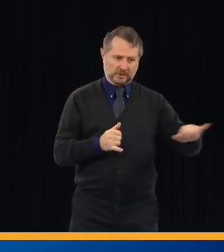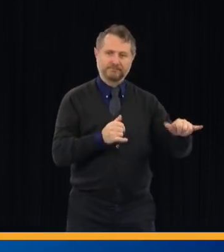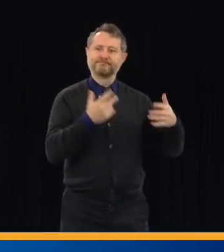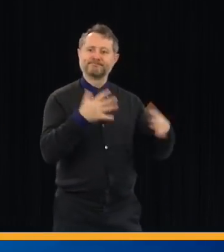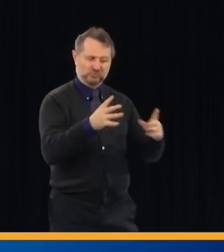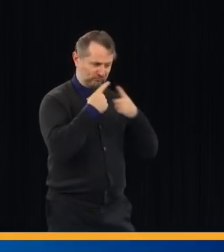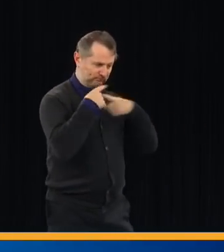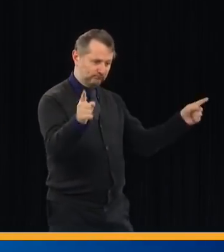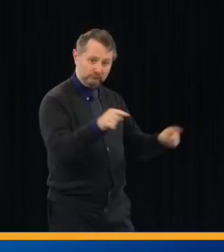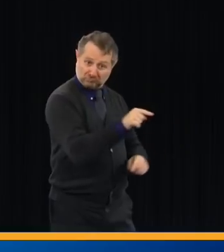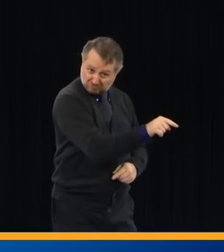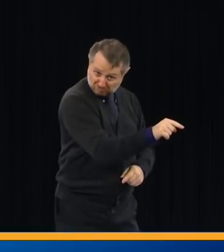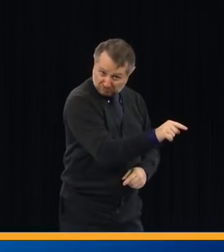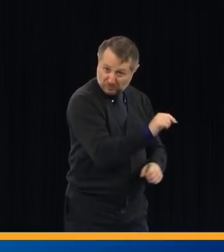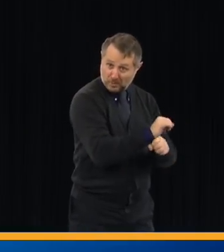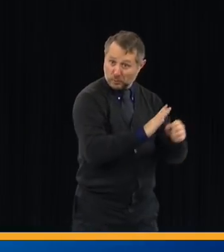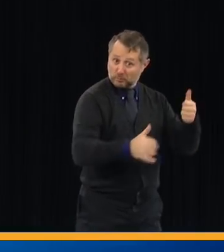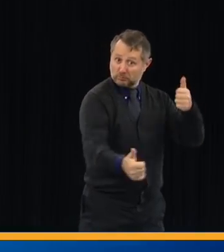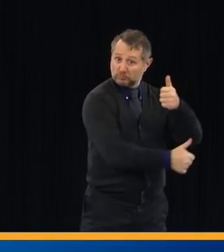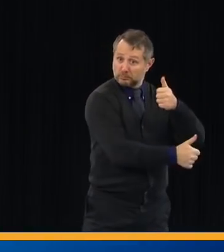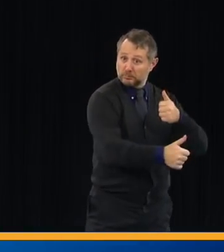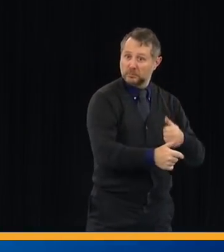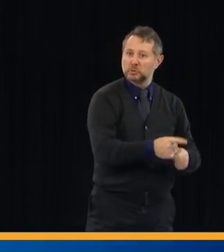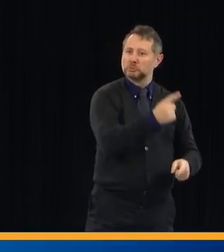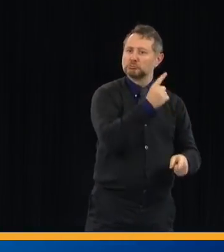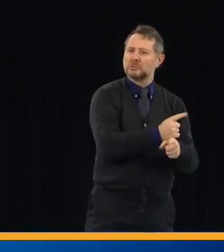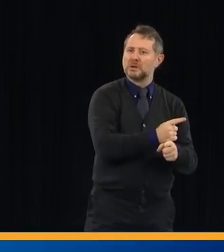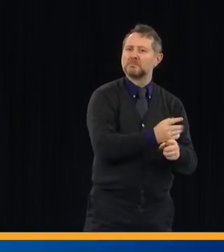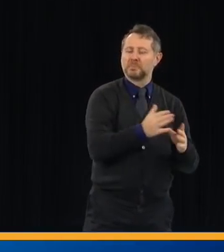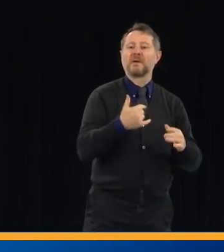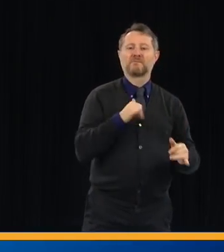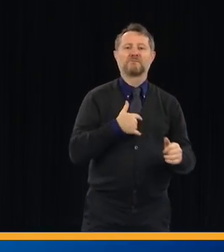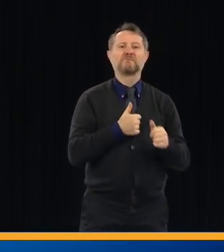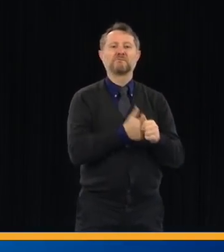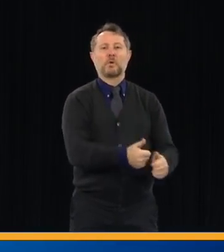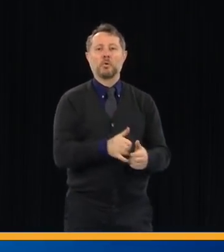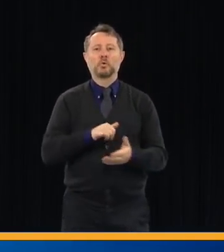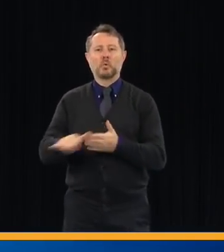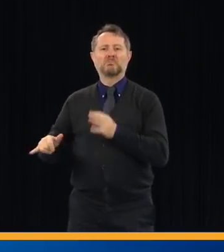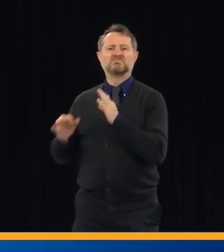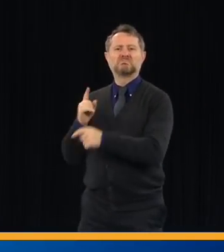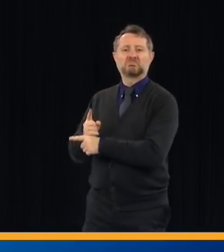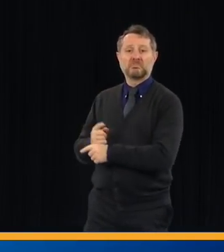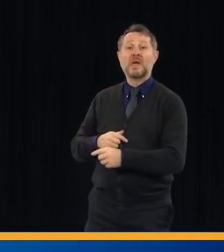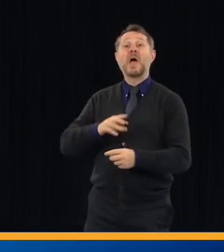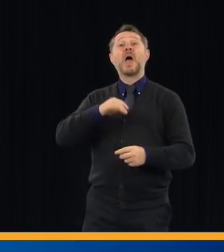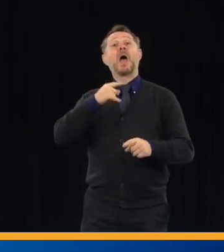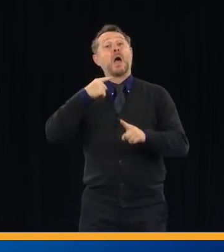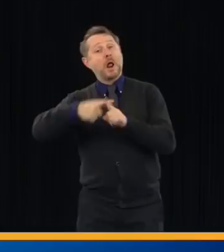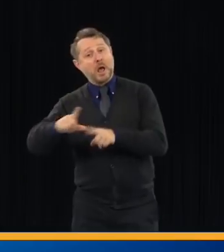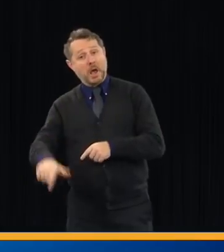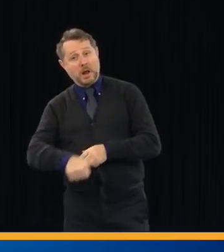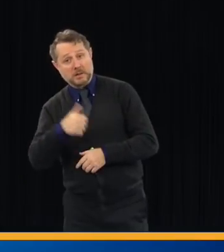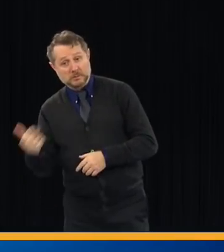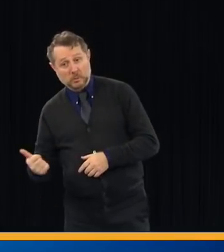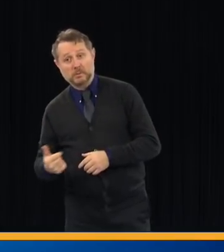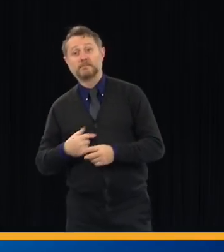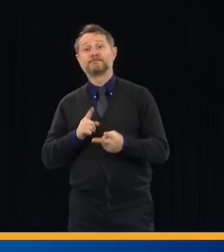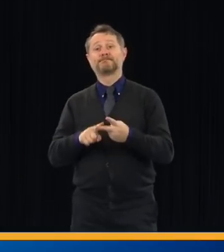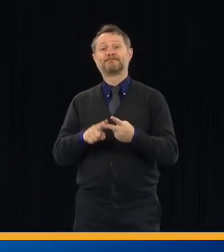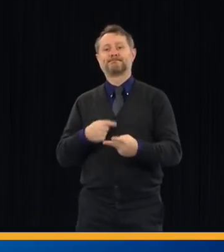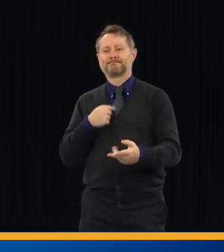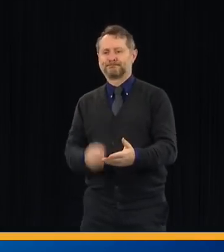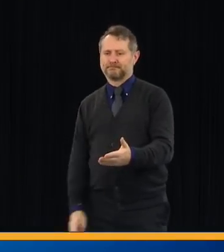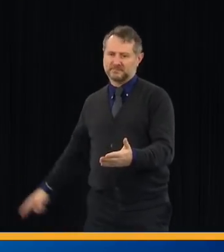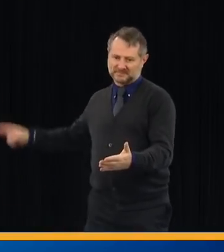Governor Murphy was right, and I want to do that here in the state of New York. We have to also expand testing.